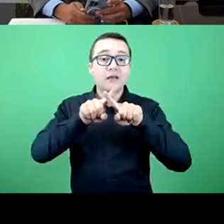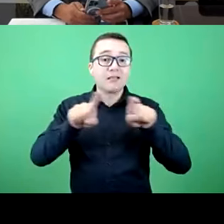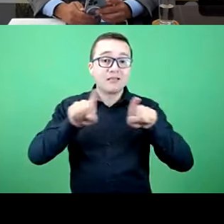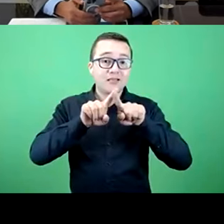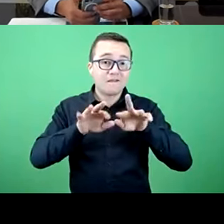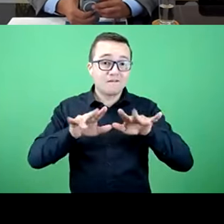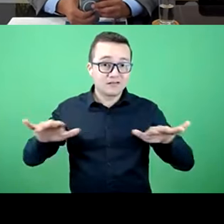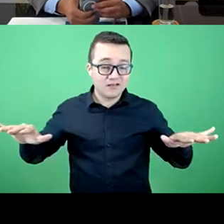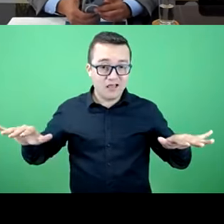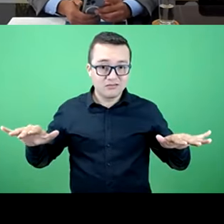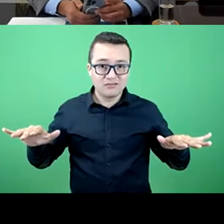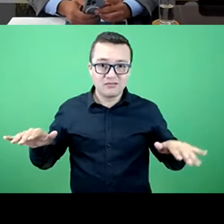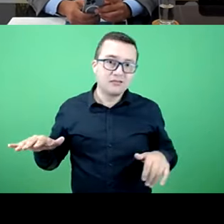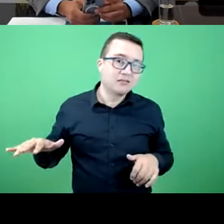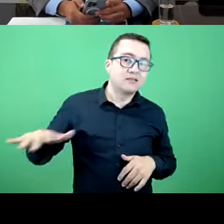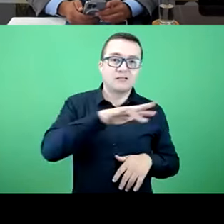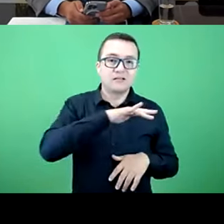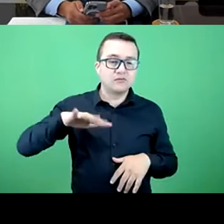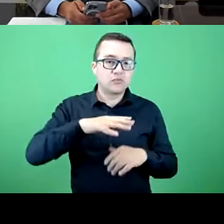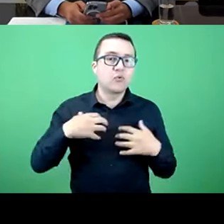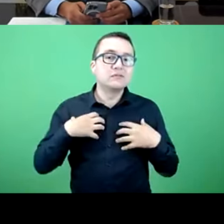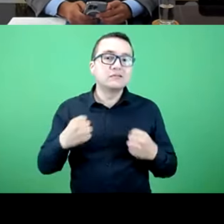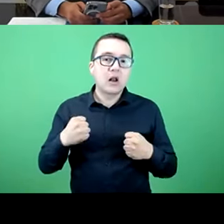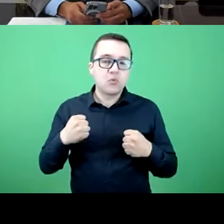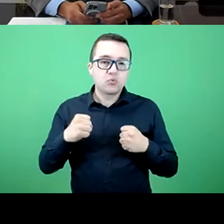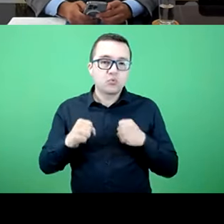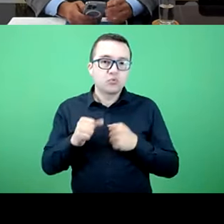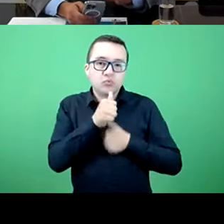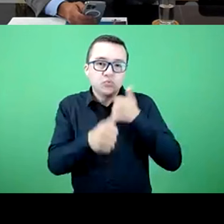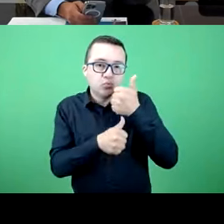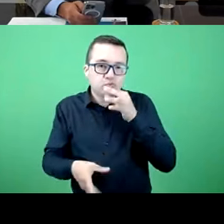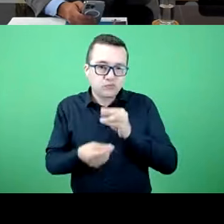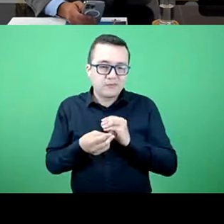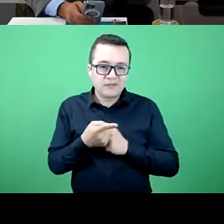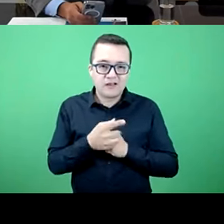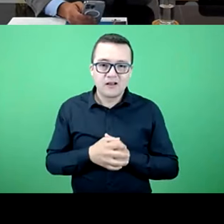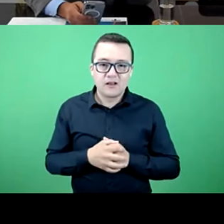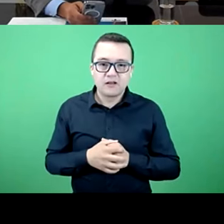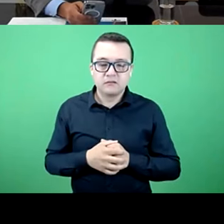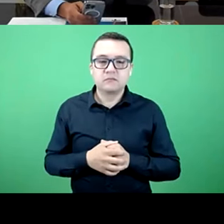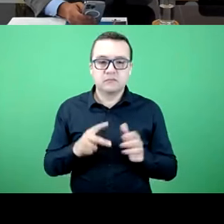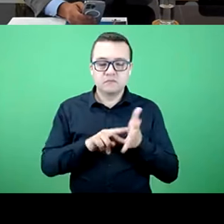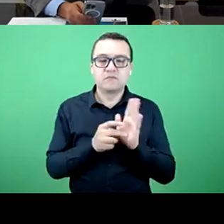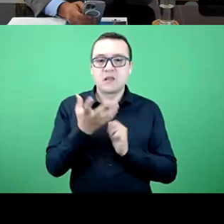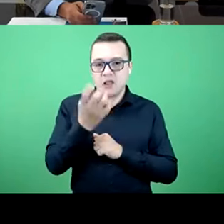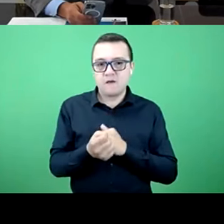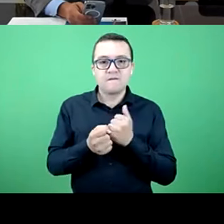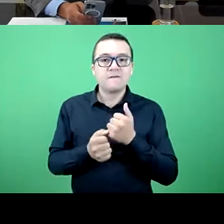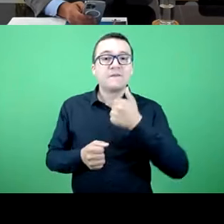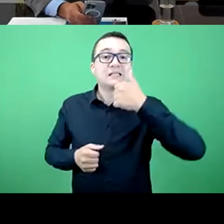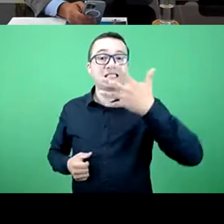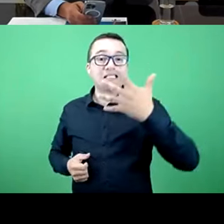also have a diversity, a very important diversity in terms of our complementary